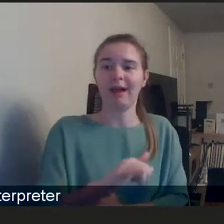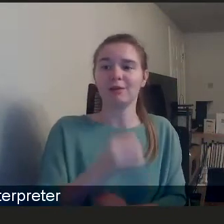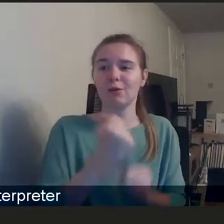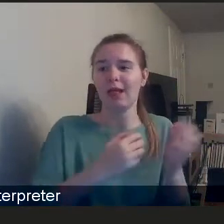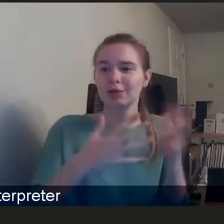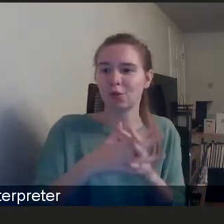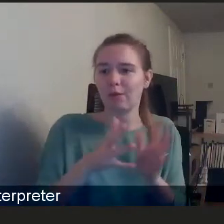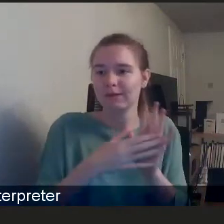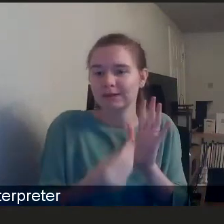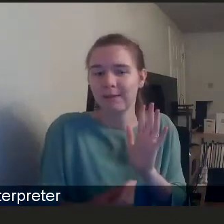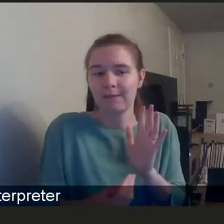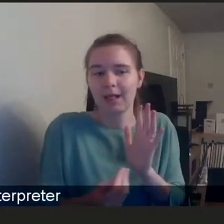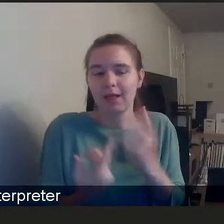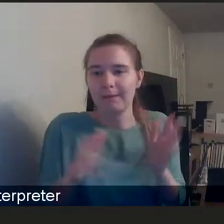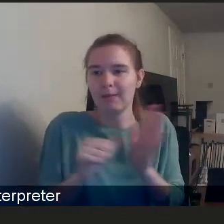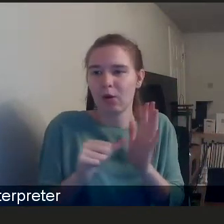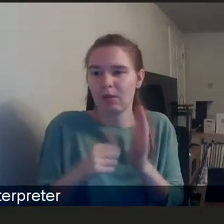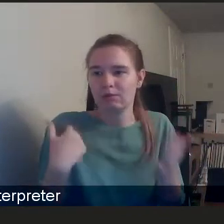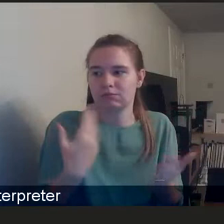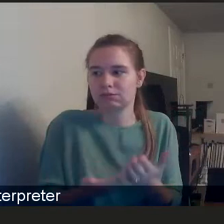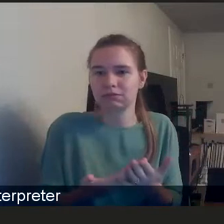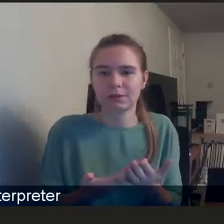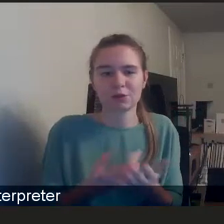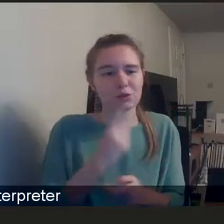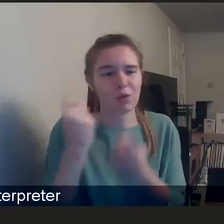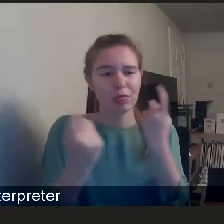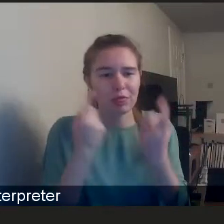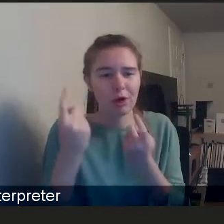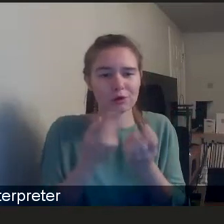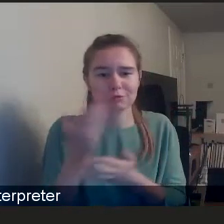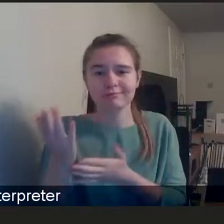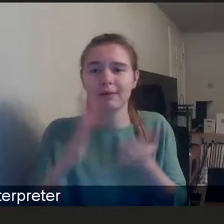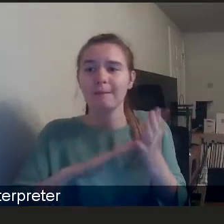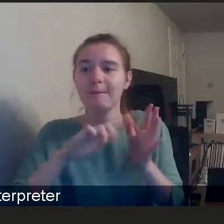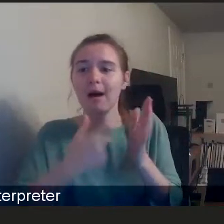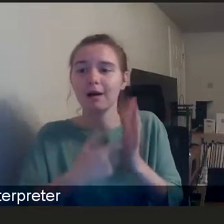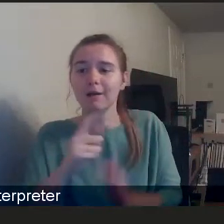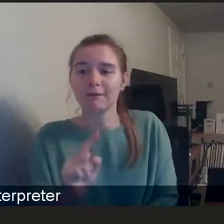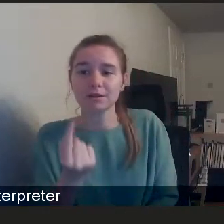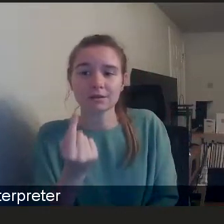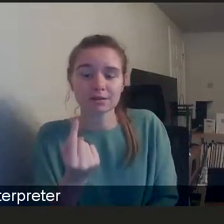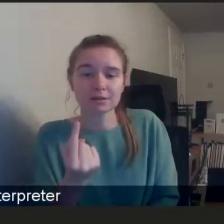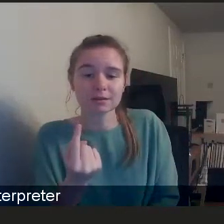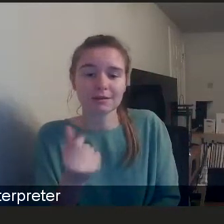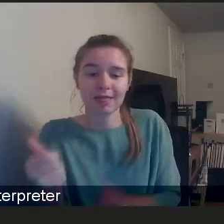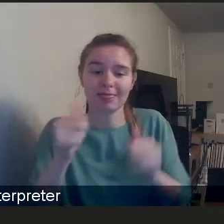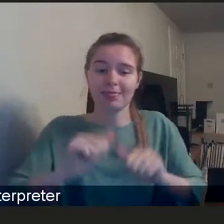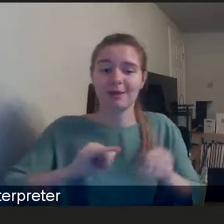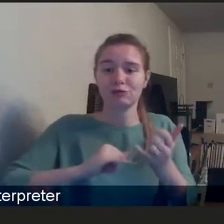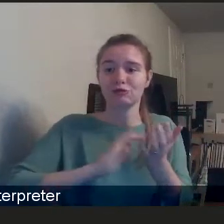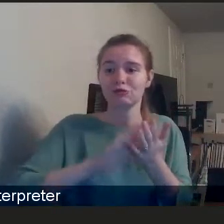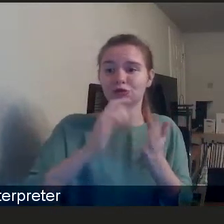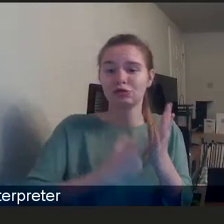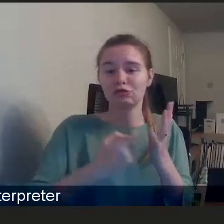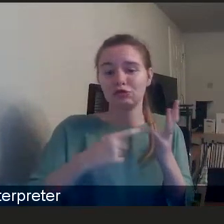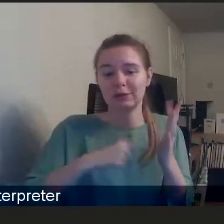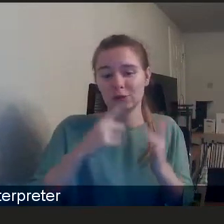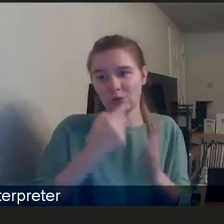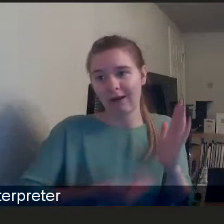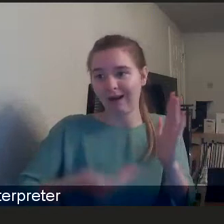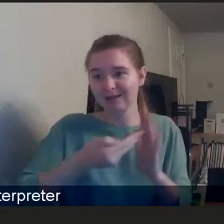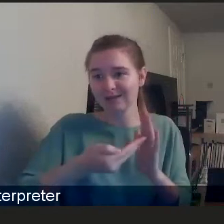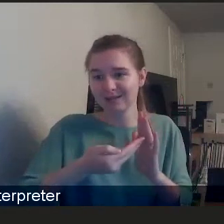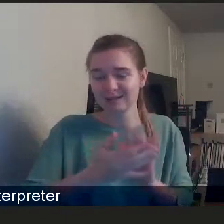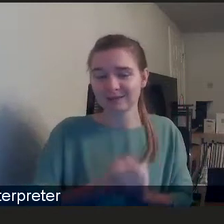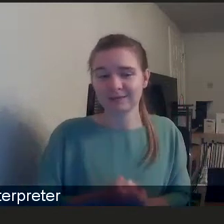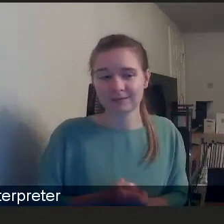been a problem for a long time. So your thoughts on that? Maybe I come to Mark first, and then Shruti, you can maybe come